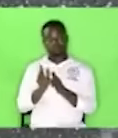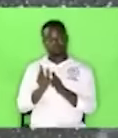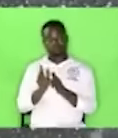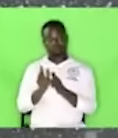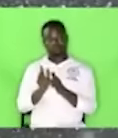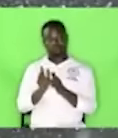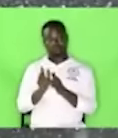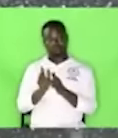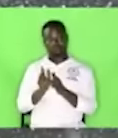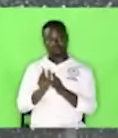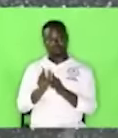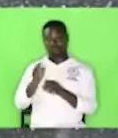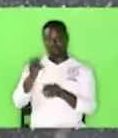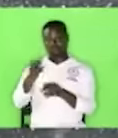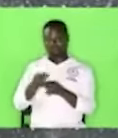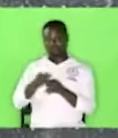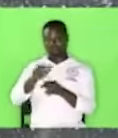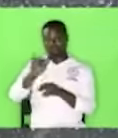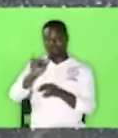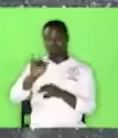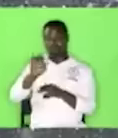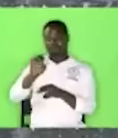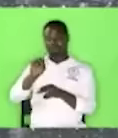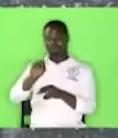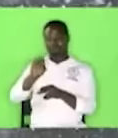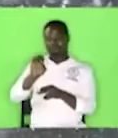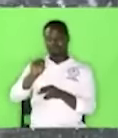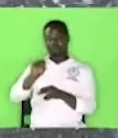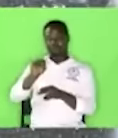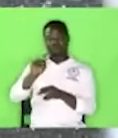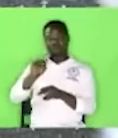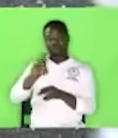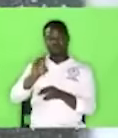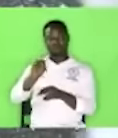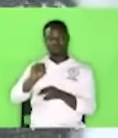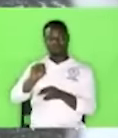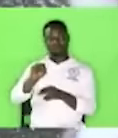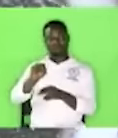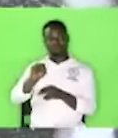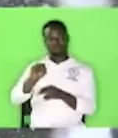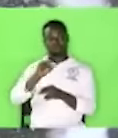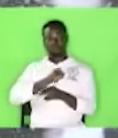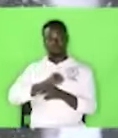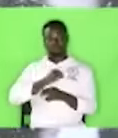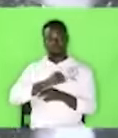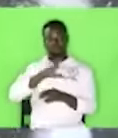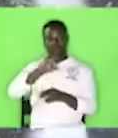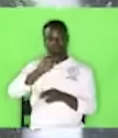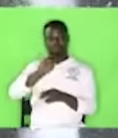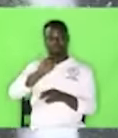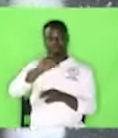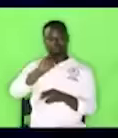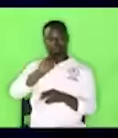also sends greetings sorry Colossians 4 11 Jesus who is called